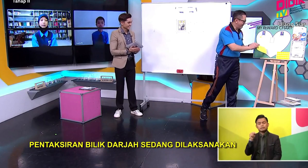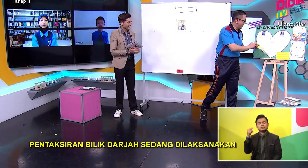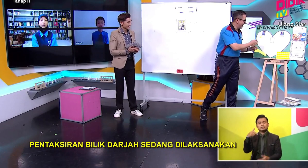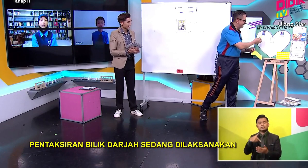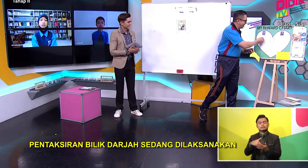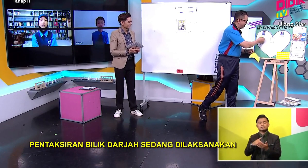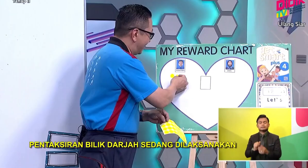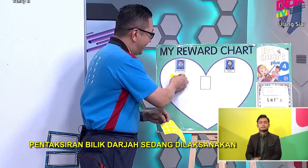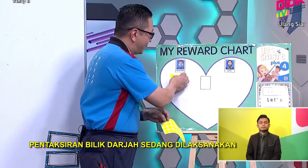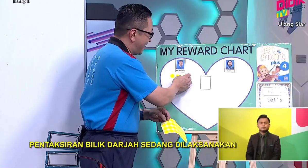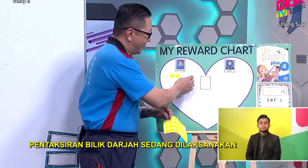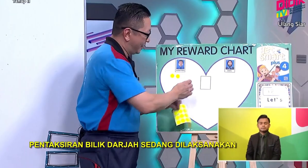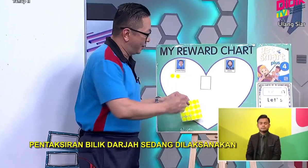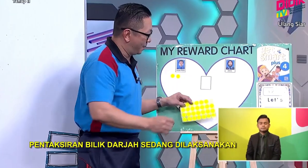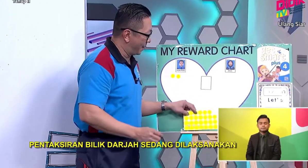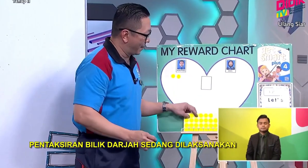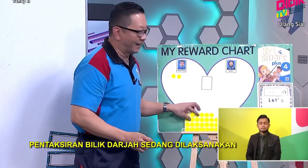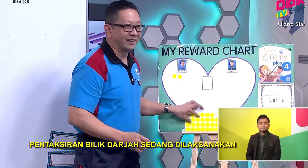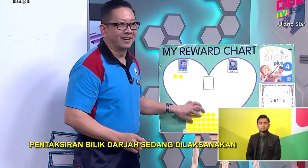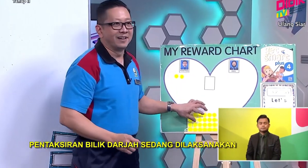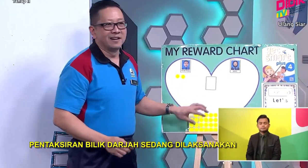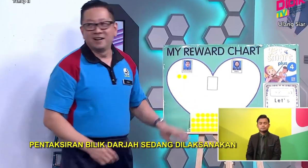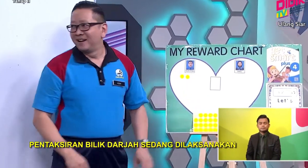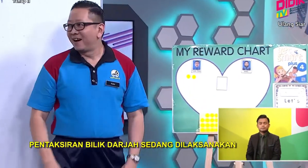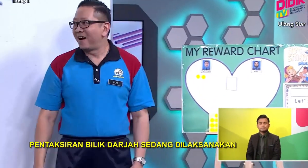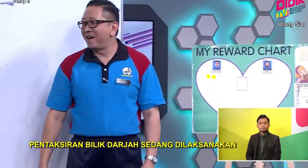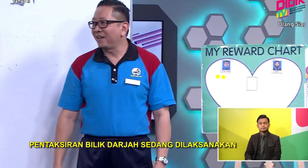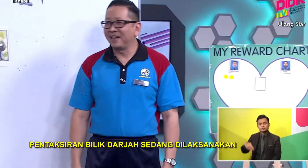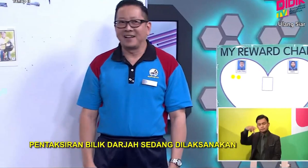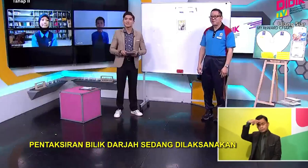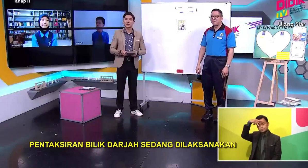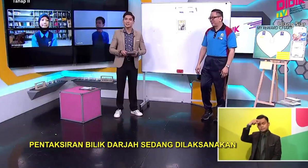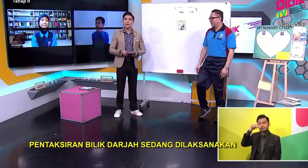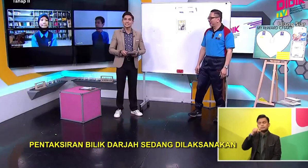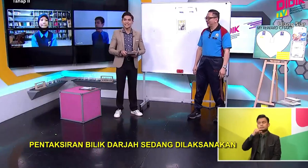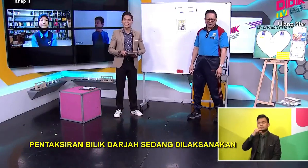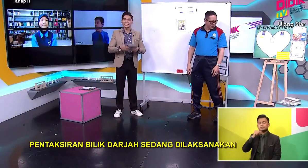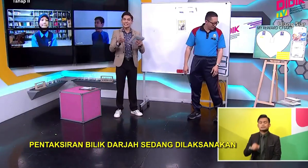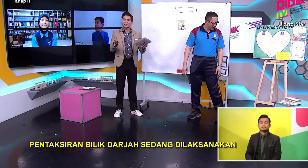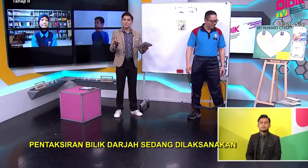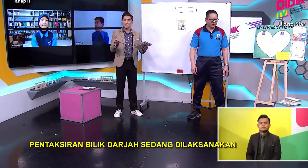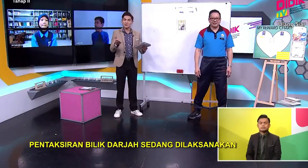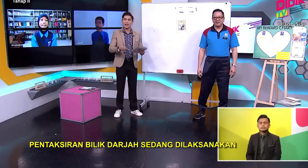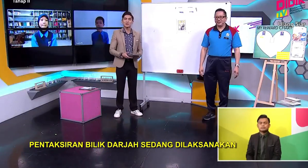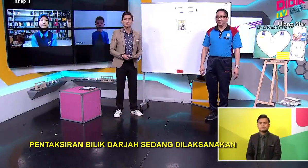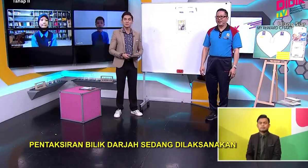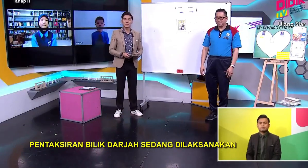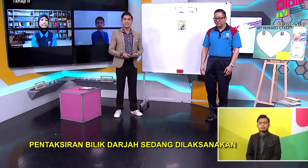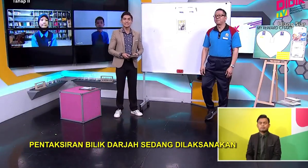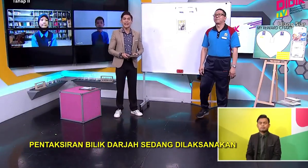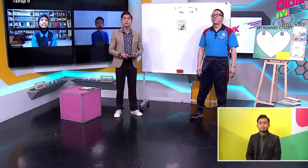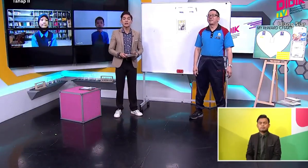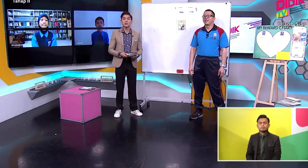Okay Okay This one Still pengpeng Wow That was very well done To both our